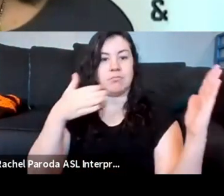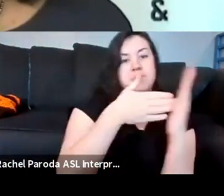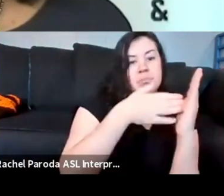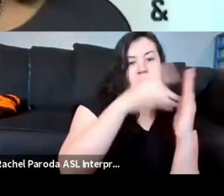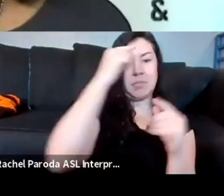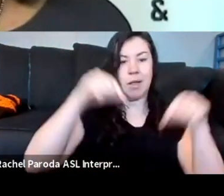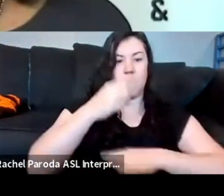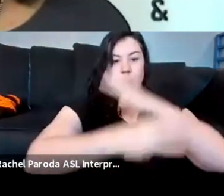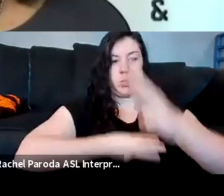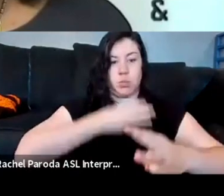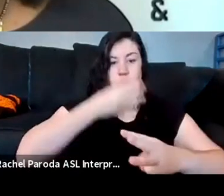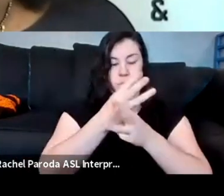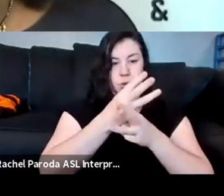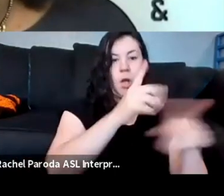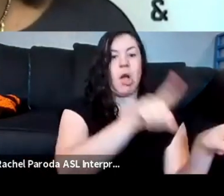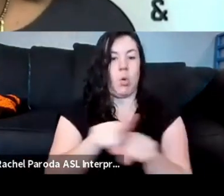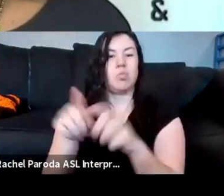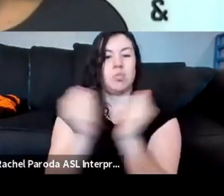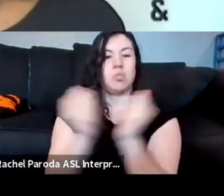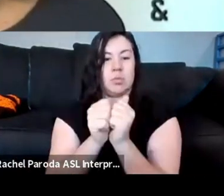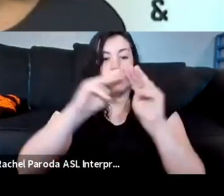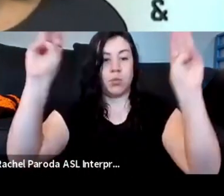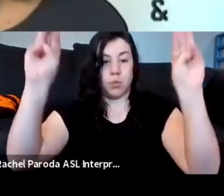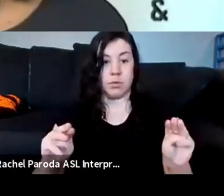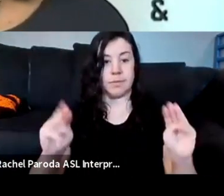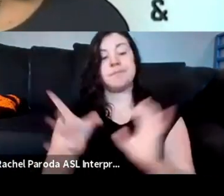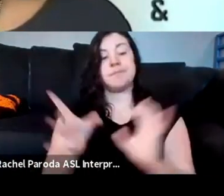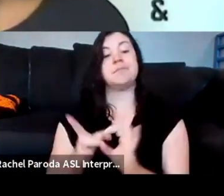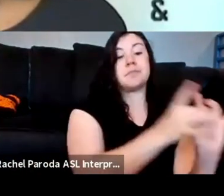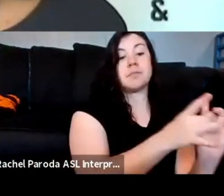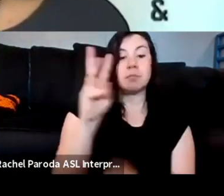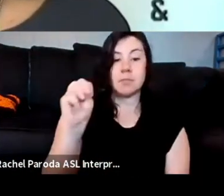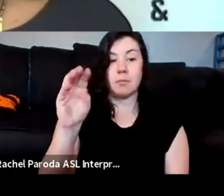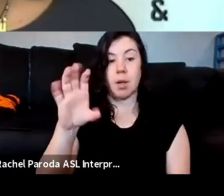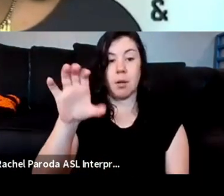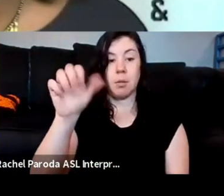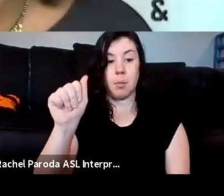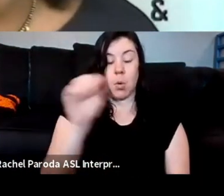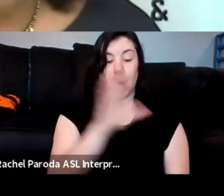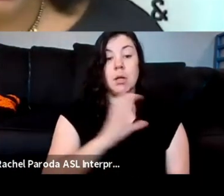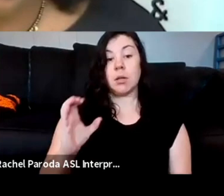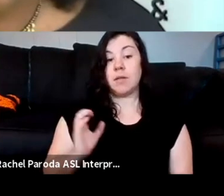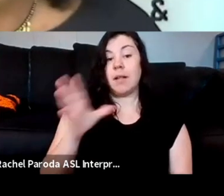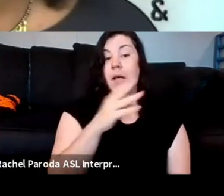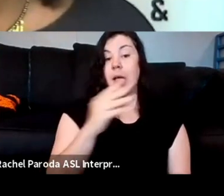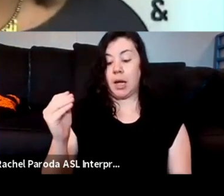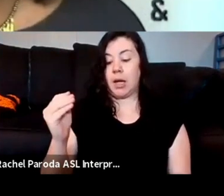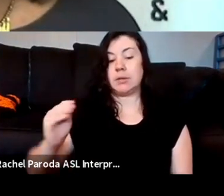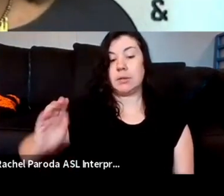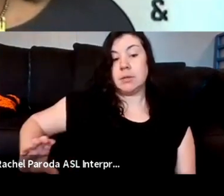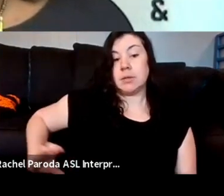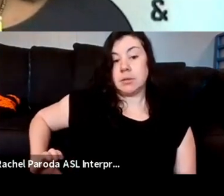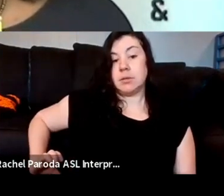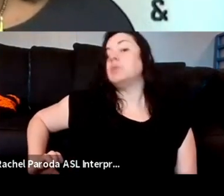The program is in association with MOCA Cleveland and the Cincinnati Contemporary Arts Center. So,